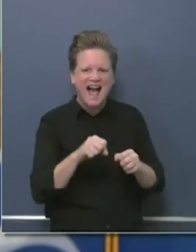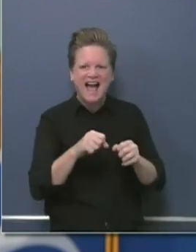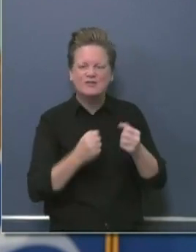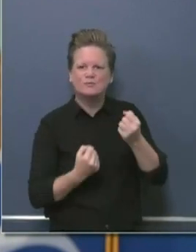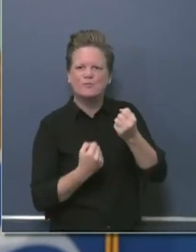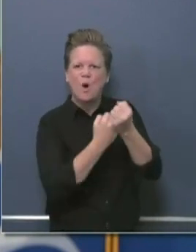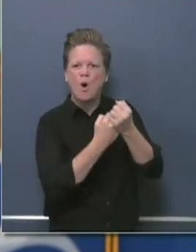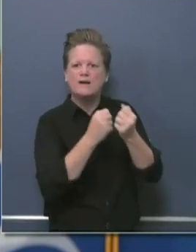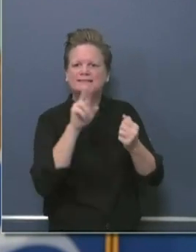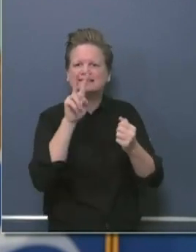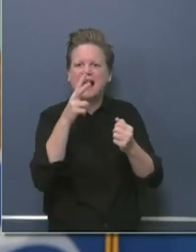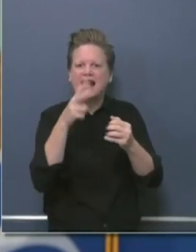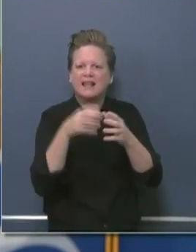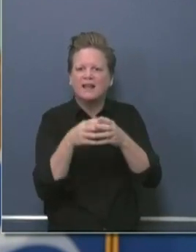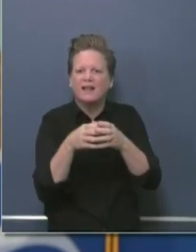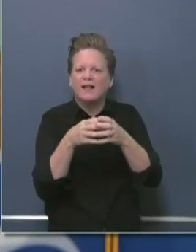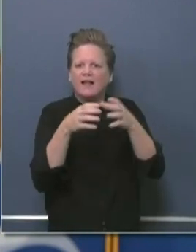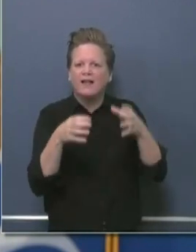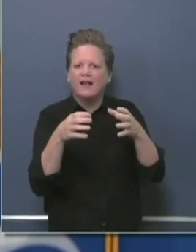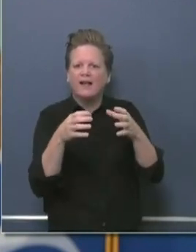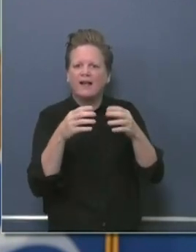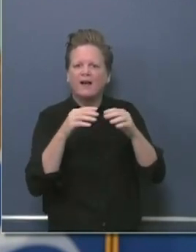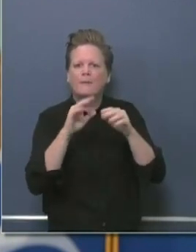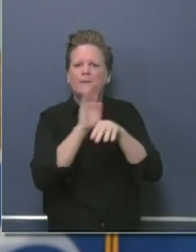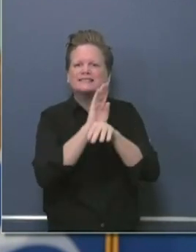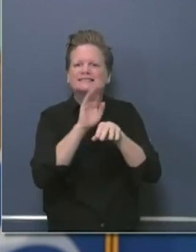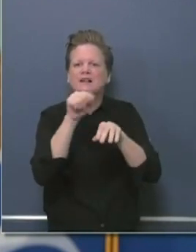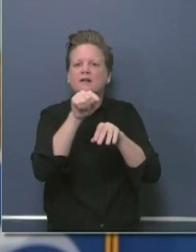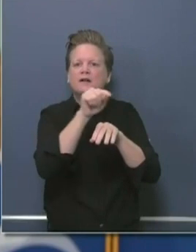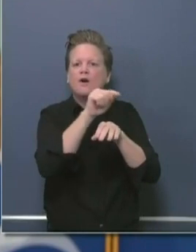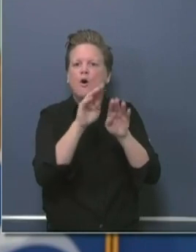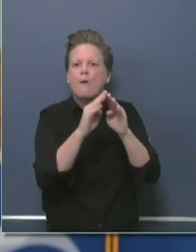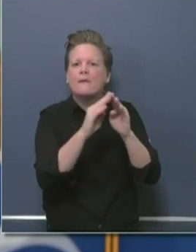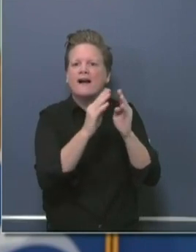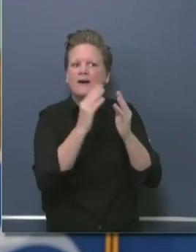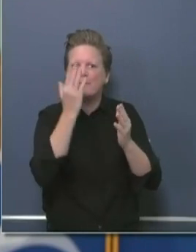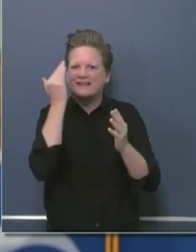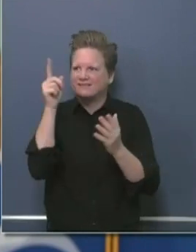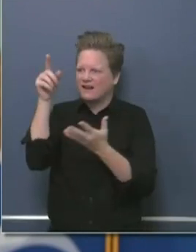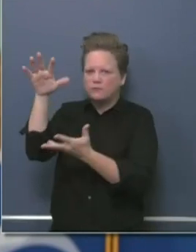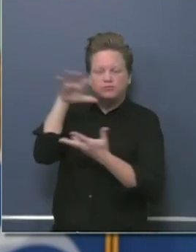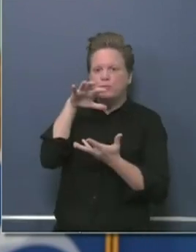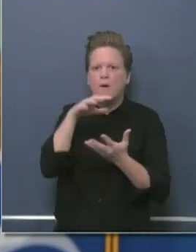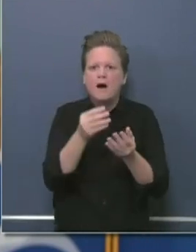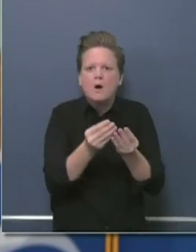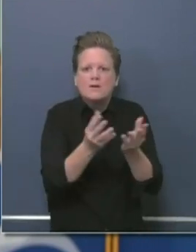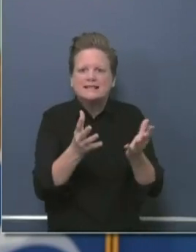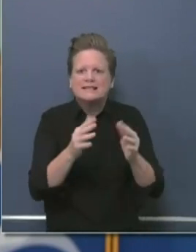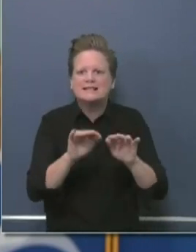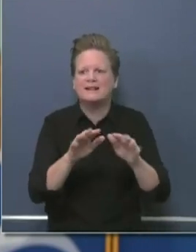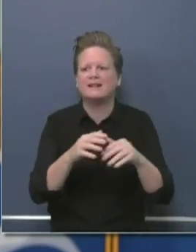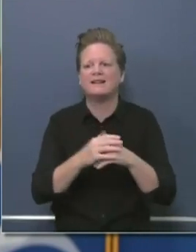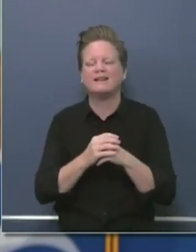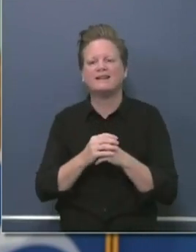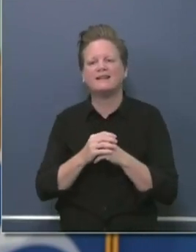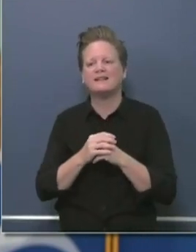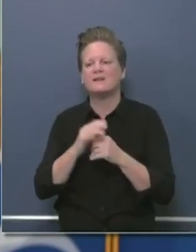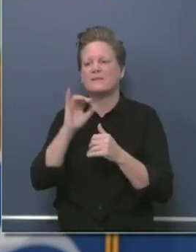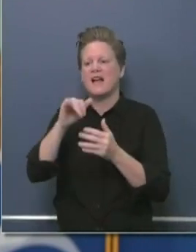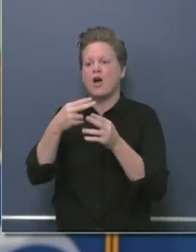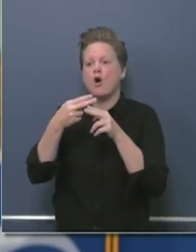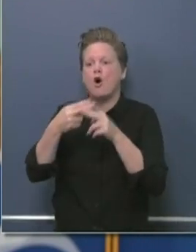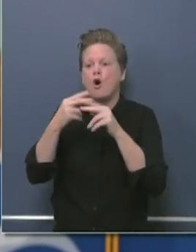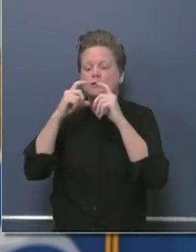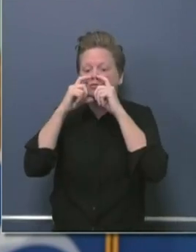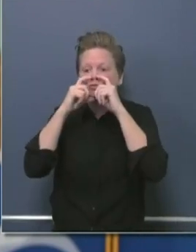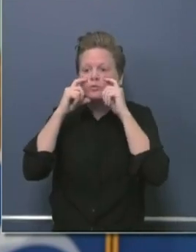specific about that. We have now distributed over 15 million of those procedure masks. A few weeks ago, was less